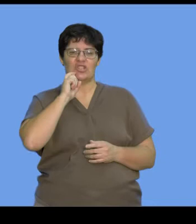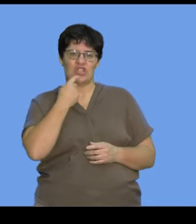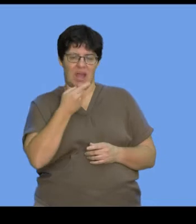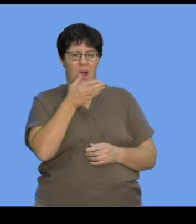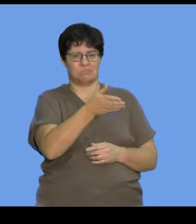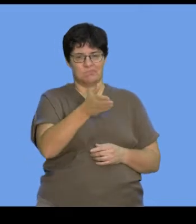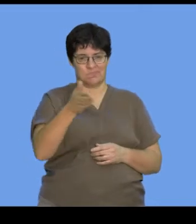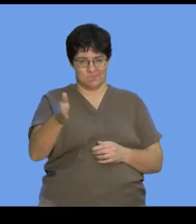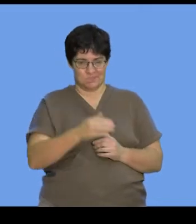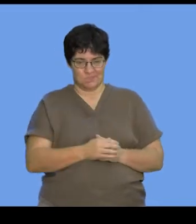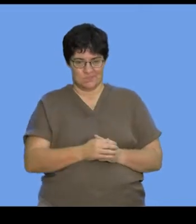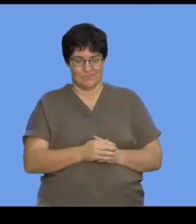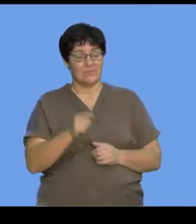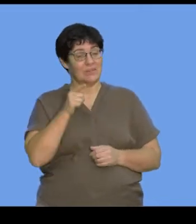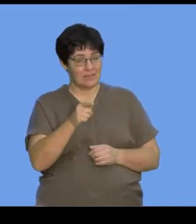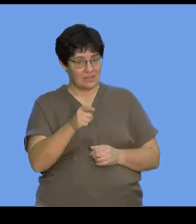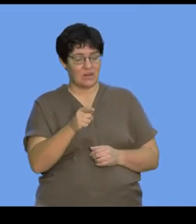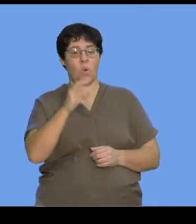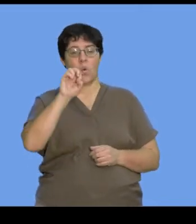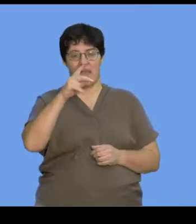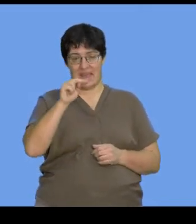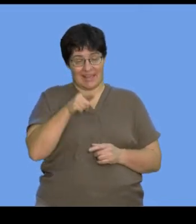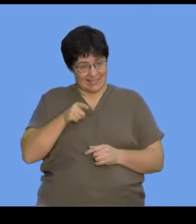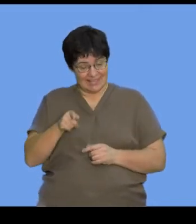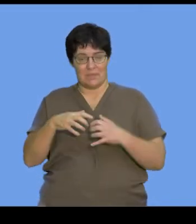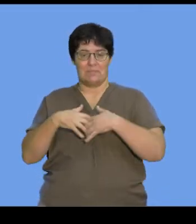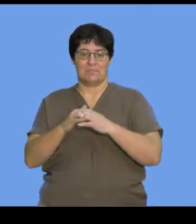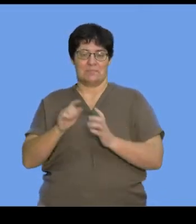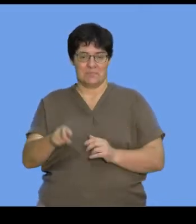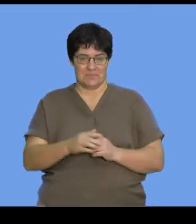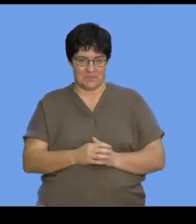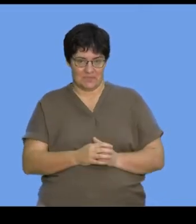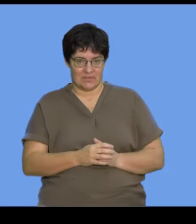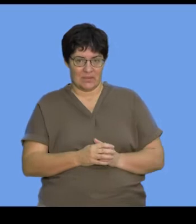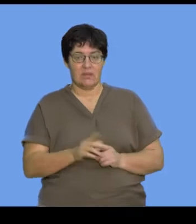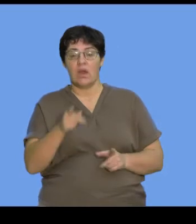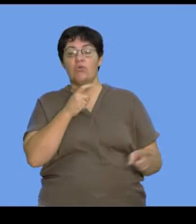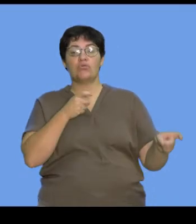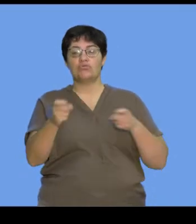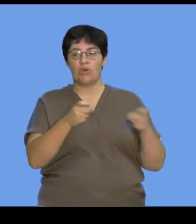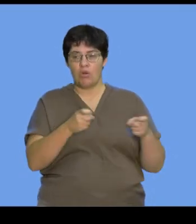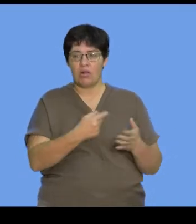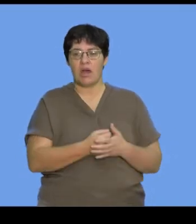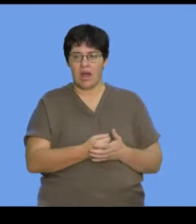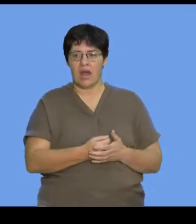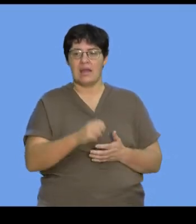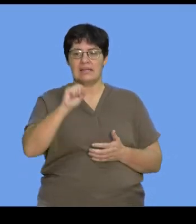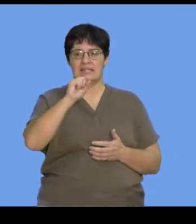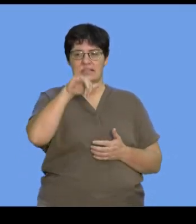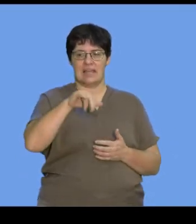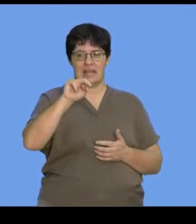sugars that we refer to, which makes it essentially an organic compound. And they control the synthesis of